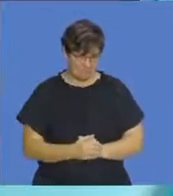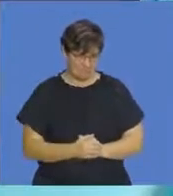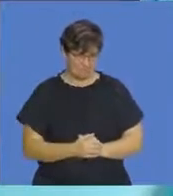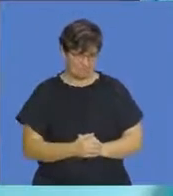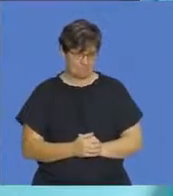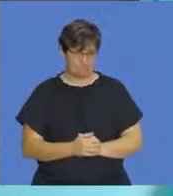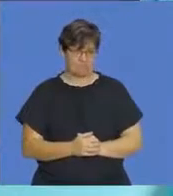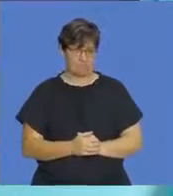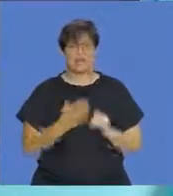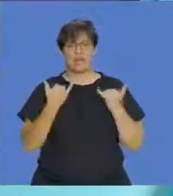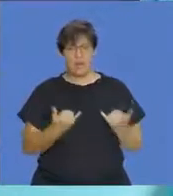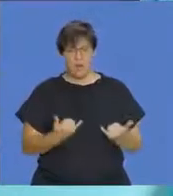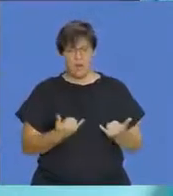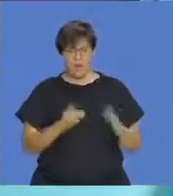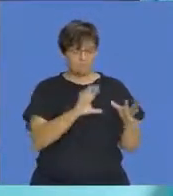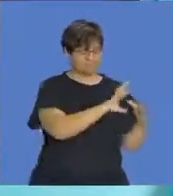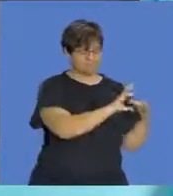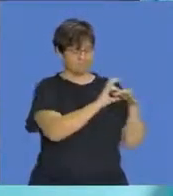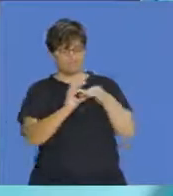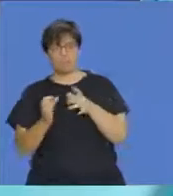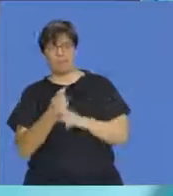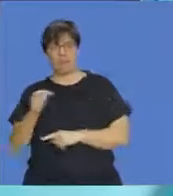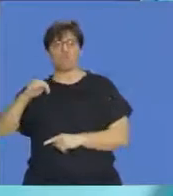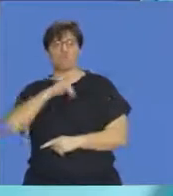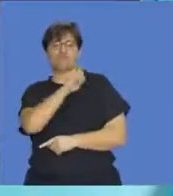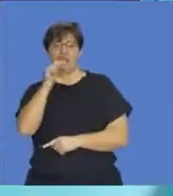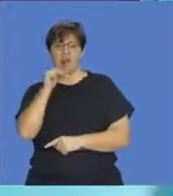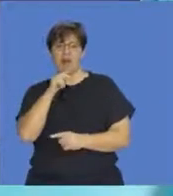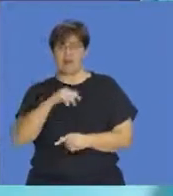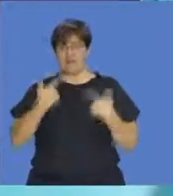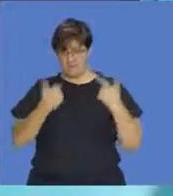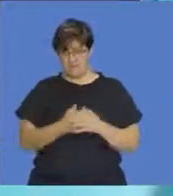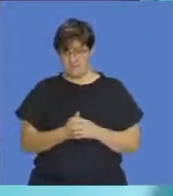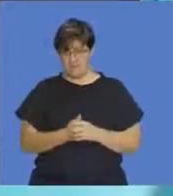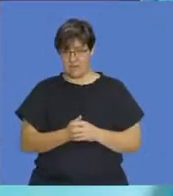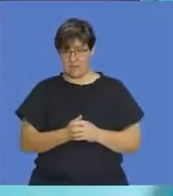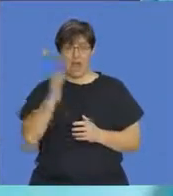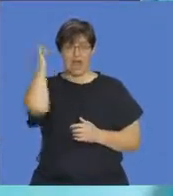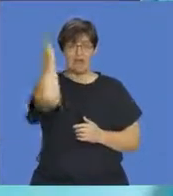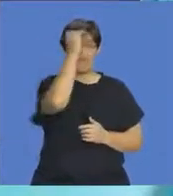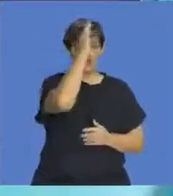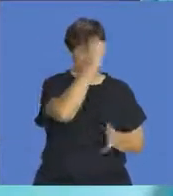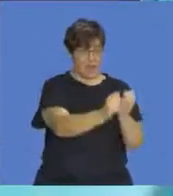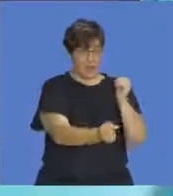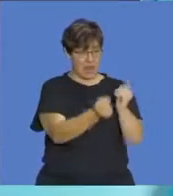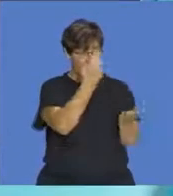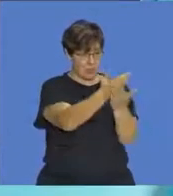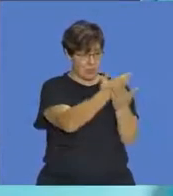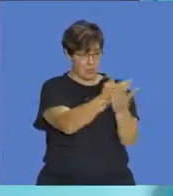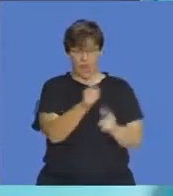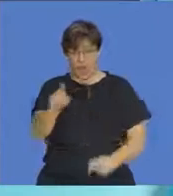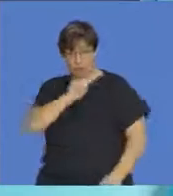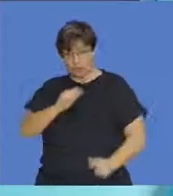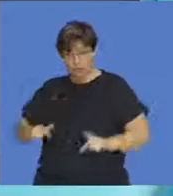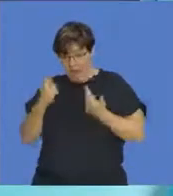we have to link to reality. Theoretical things don't always match what's happening in reality.